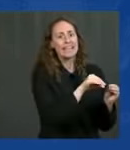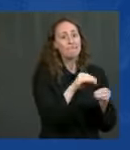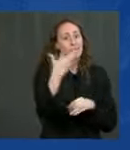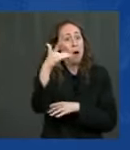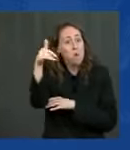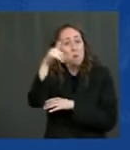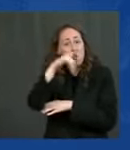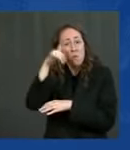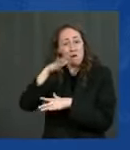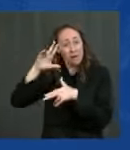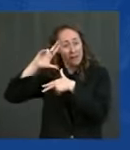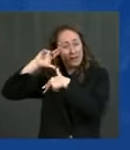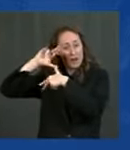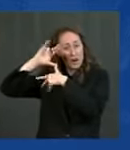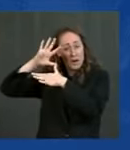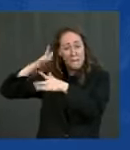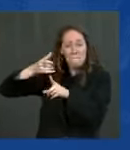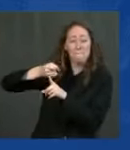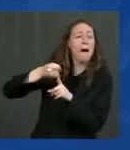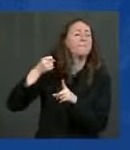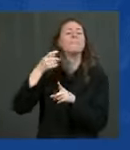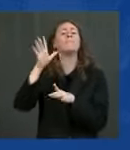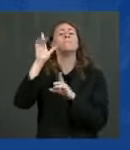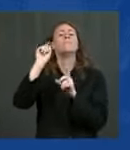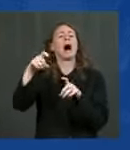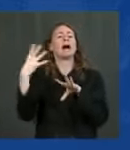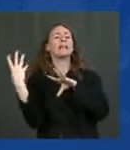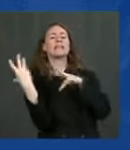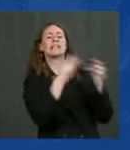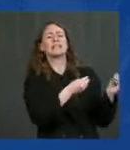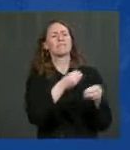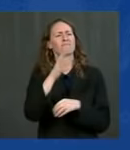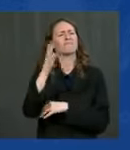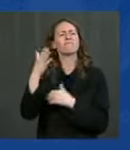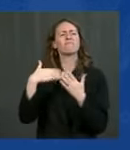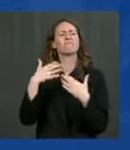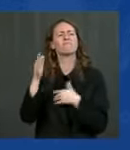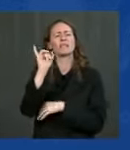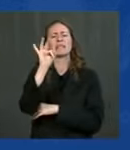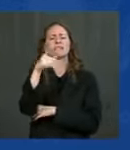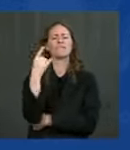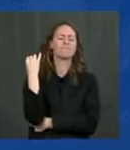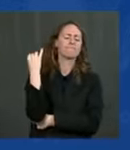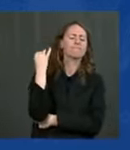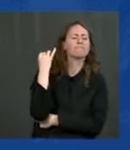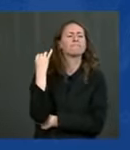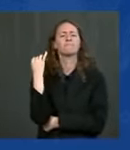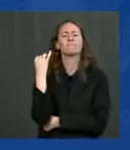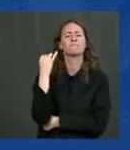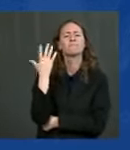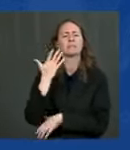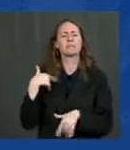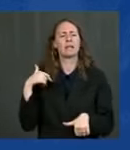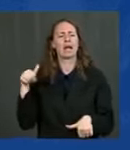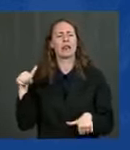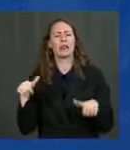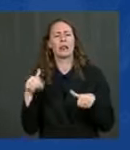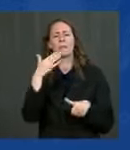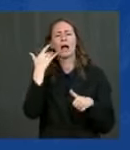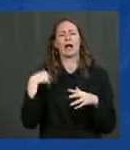and you know even with voluntary evacuations order folks felt safest leaving their homes in many cases